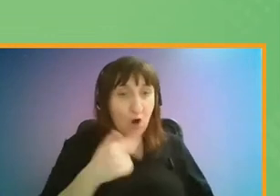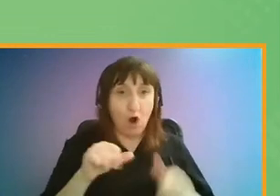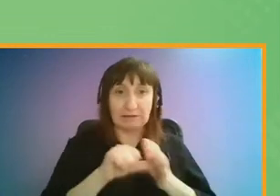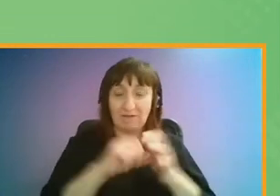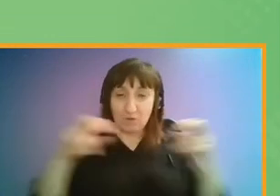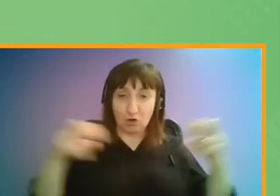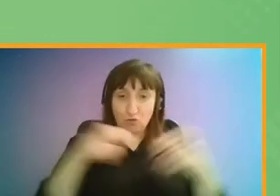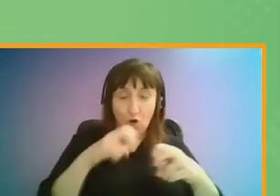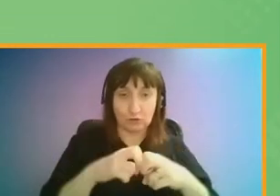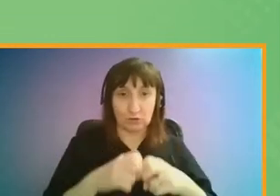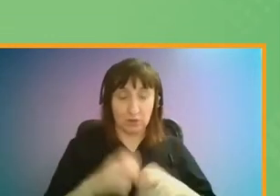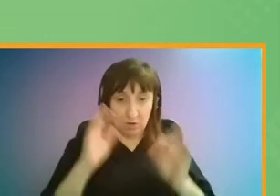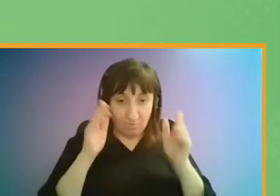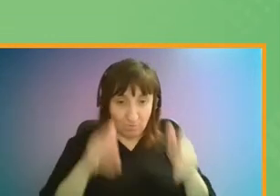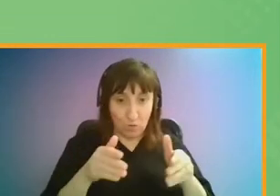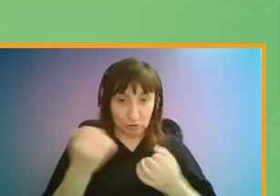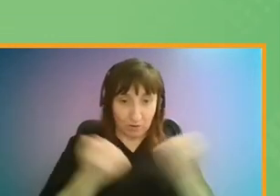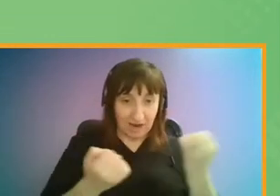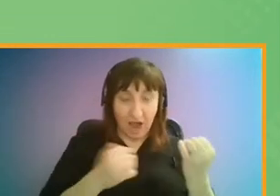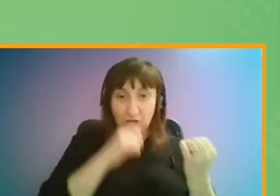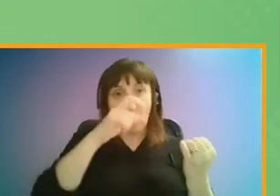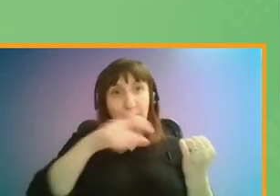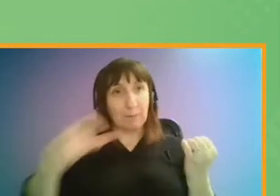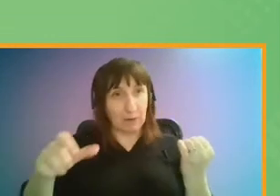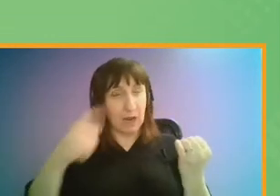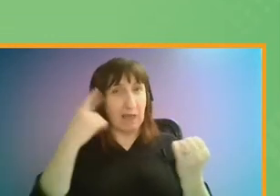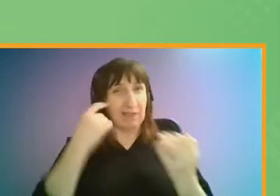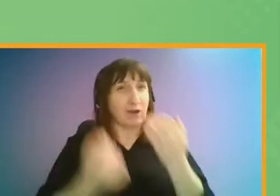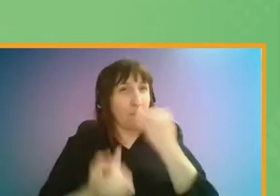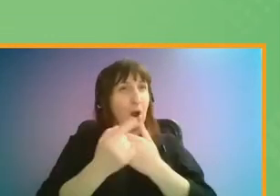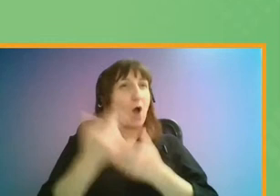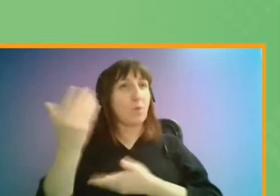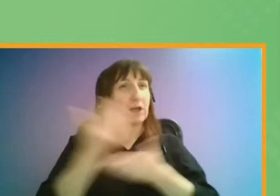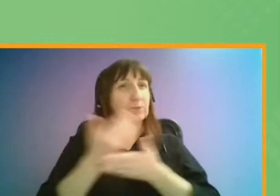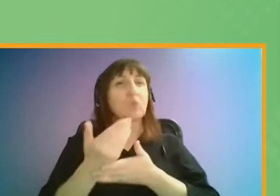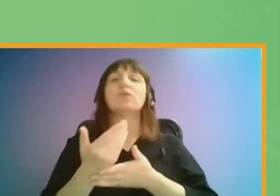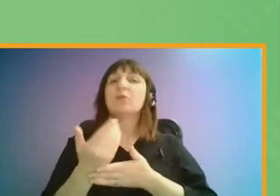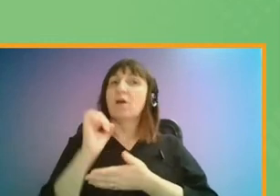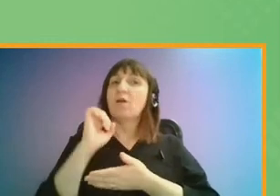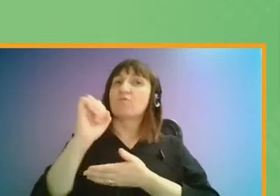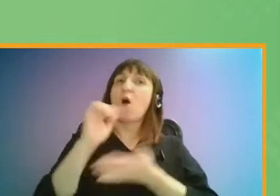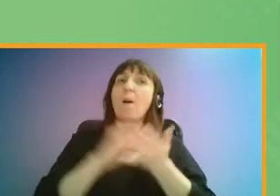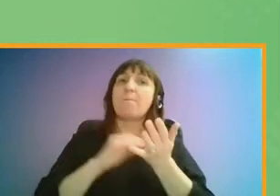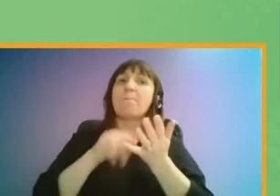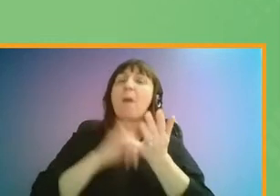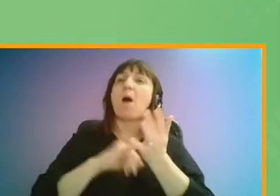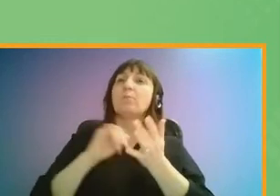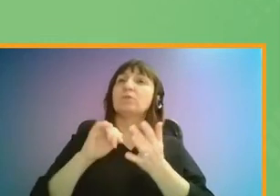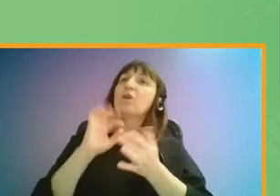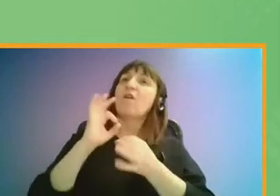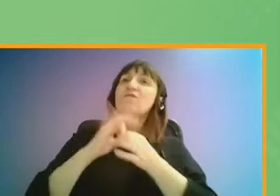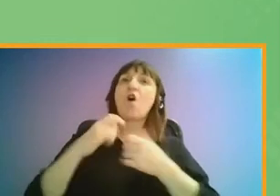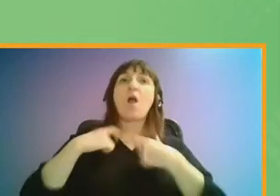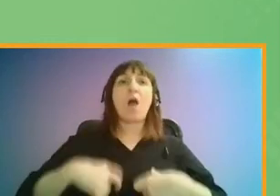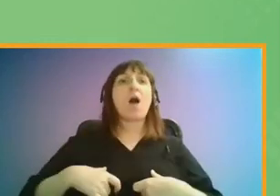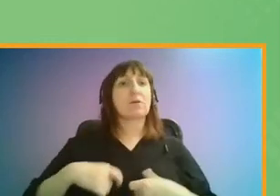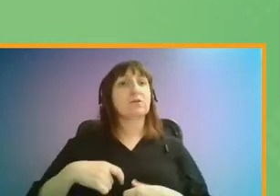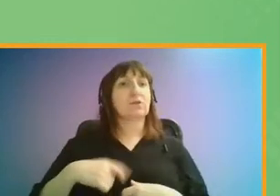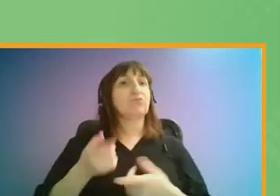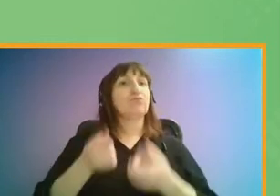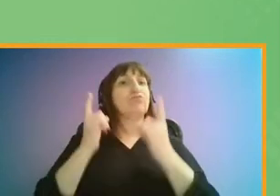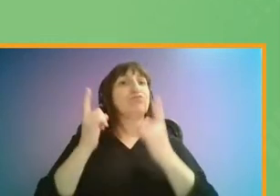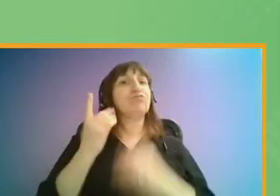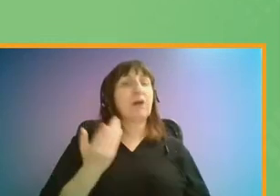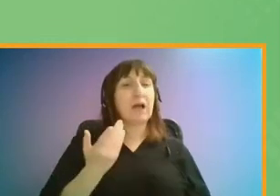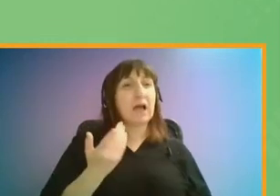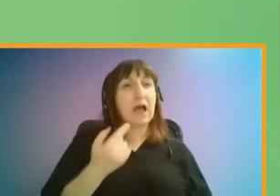prioritise cars and not people. This was something that came up when we spoke to Jemima Hartshawn, founder of Mums for Lungs. We think pedestrians,